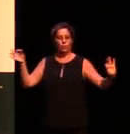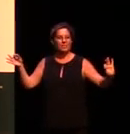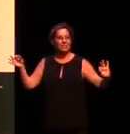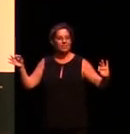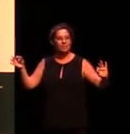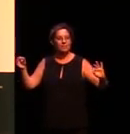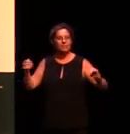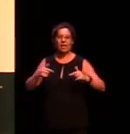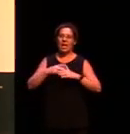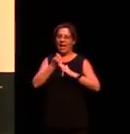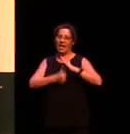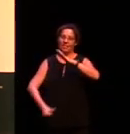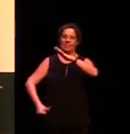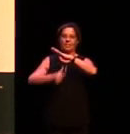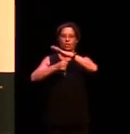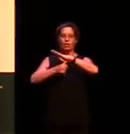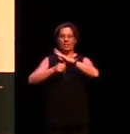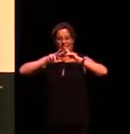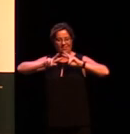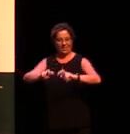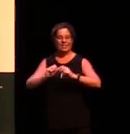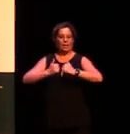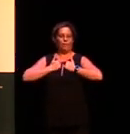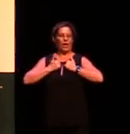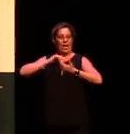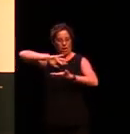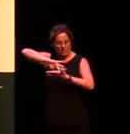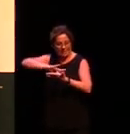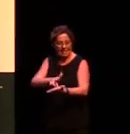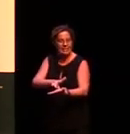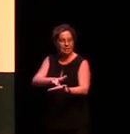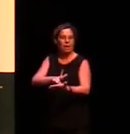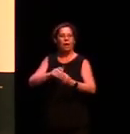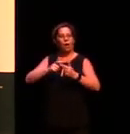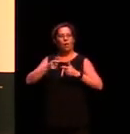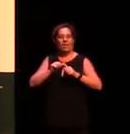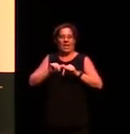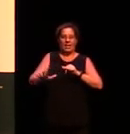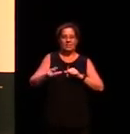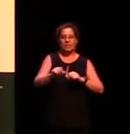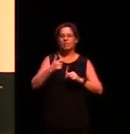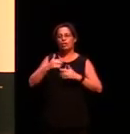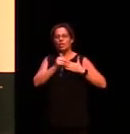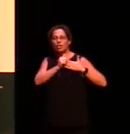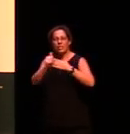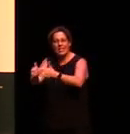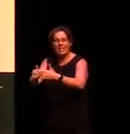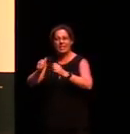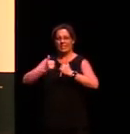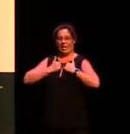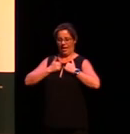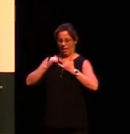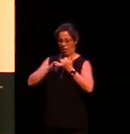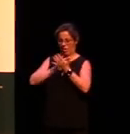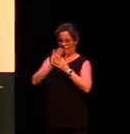Investigator in our Centre of Excellence. And Rachel leads the so-called SHAPE program which is concerned with documenting the languages